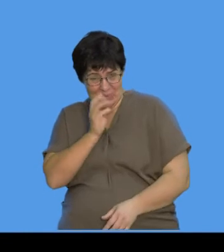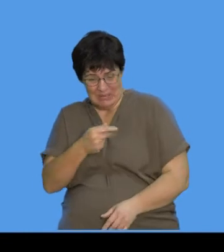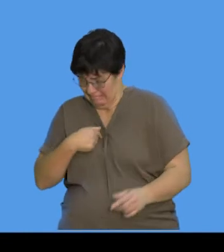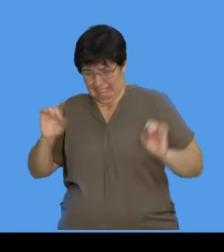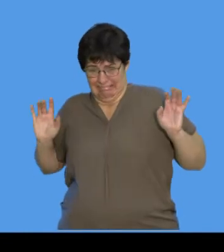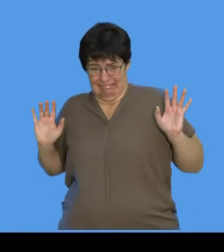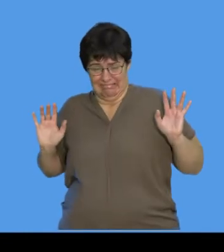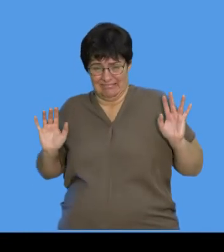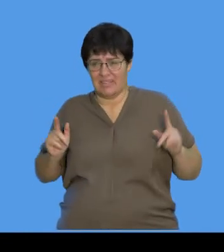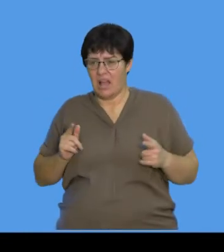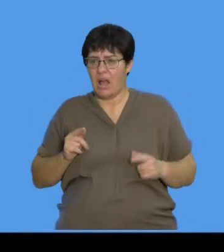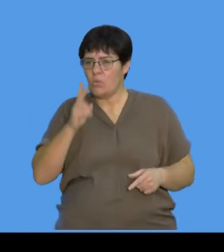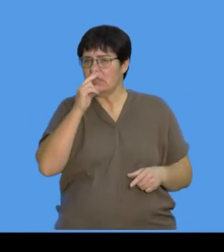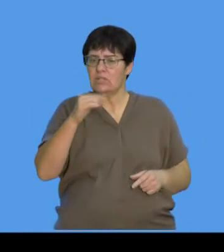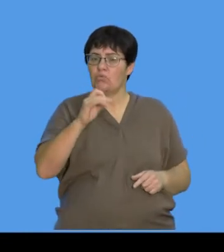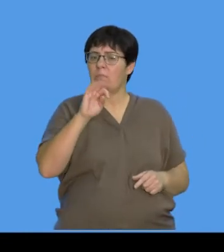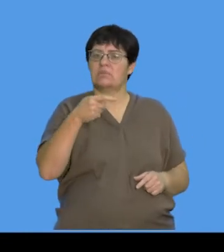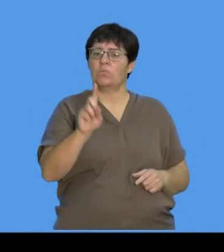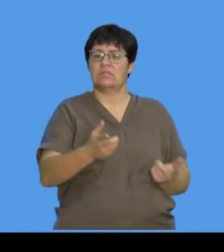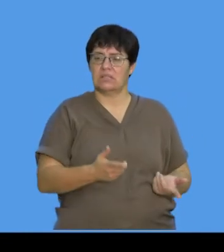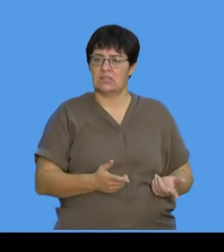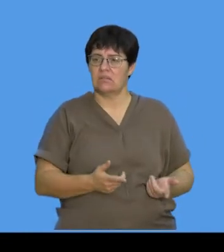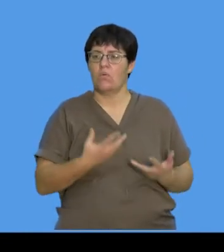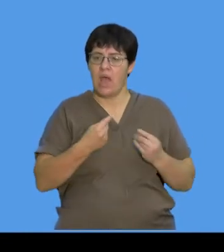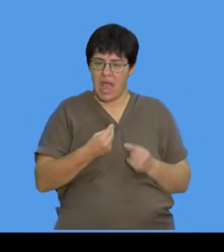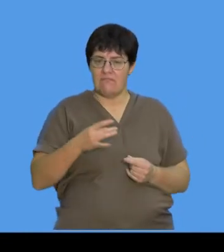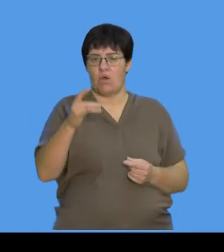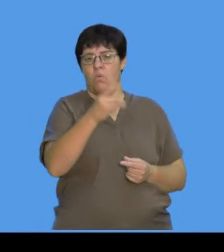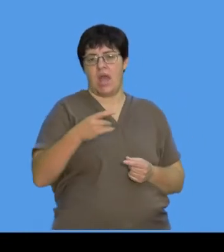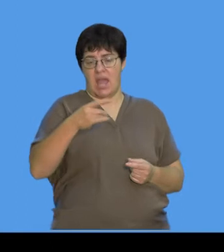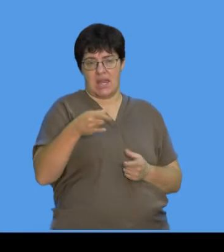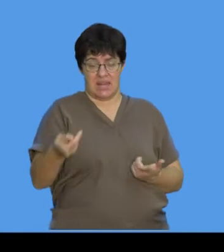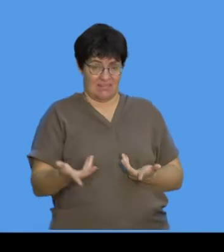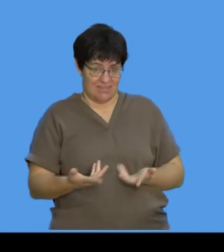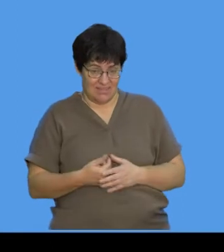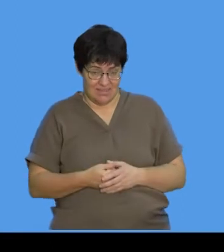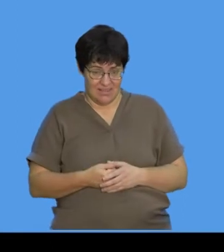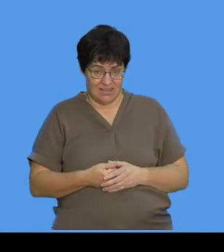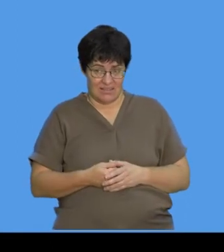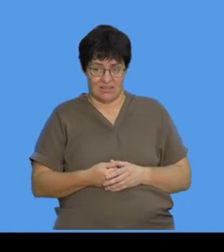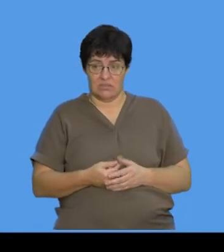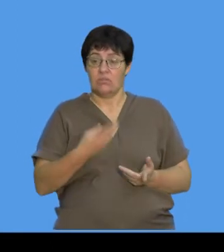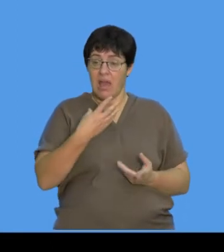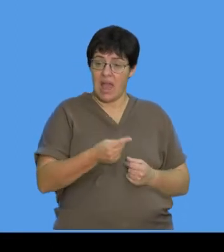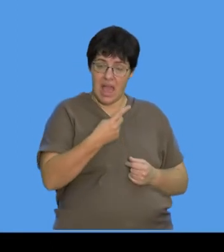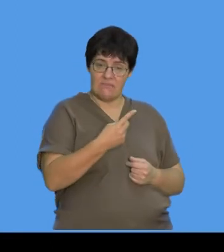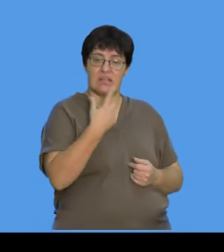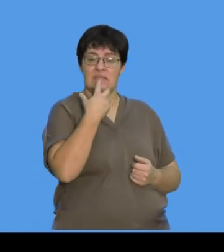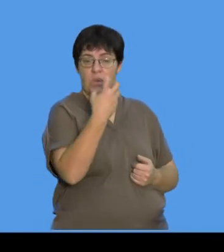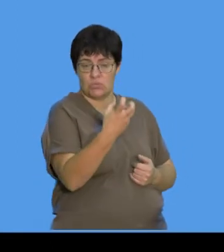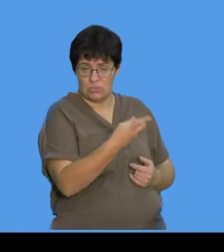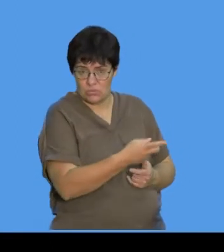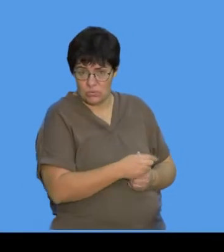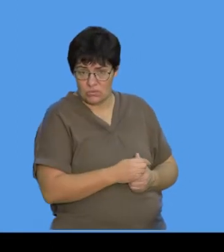grapes. And South Africa, what do we need grapes for? Yeah, we have a wine industry, okay. And